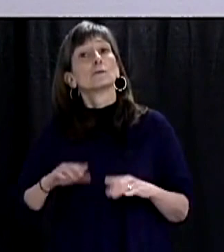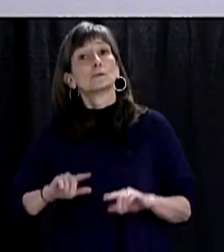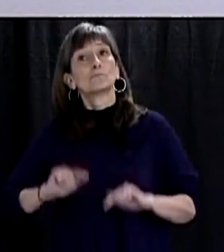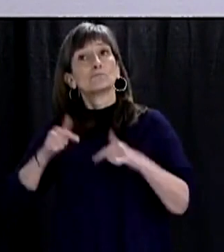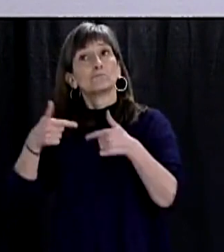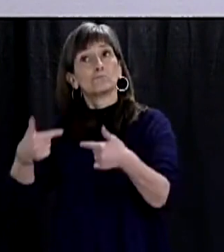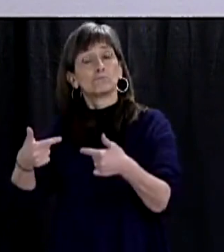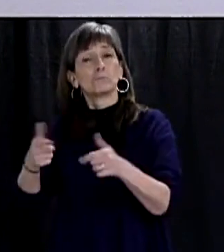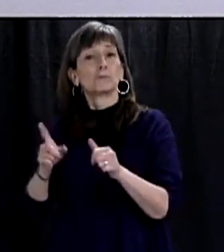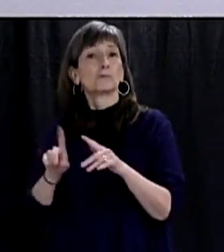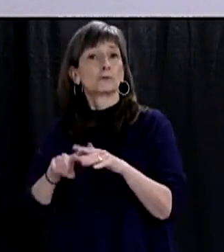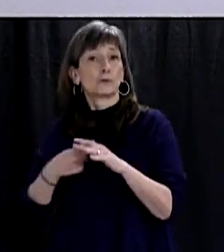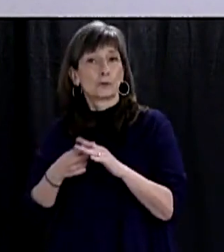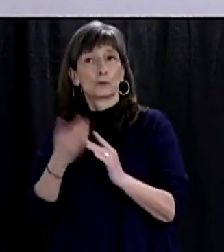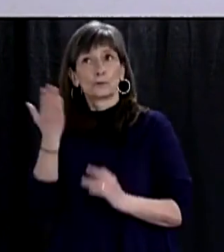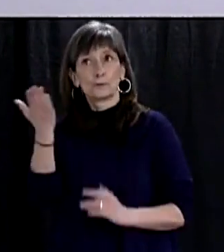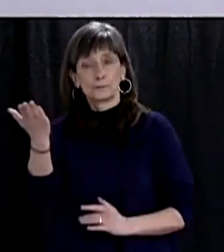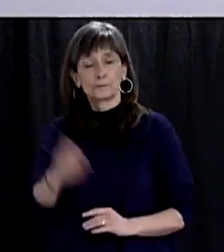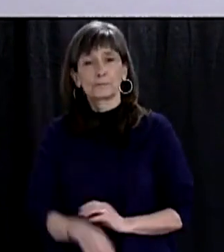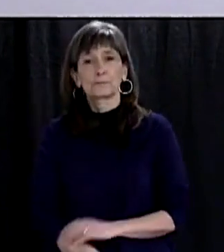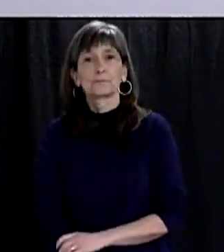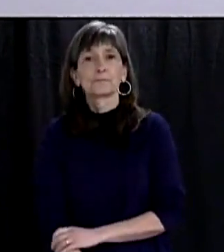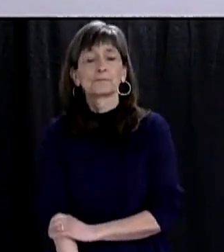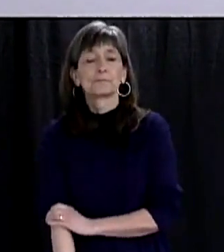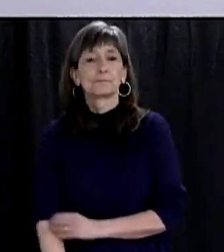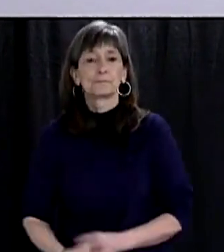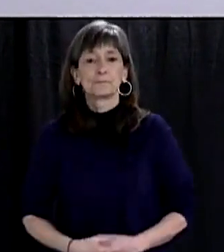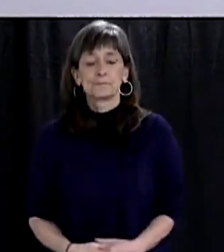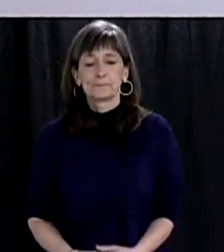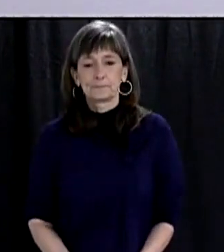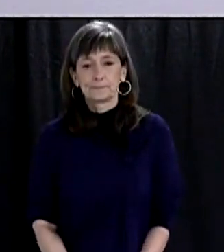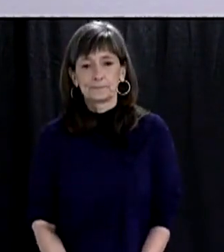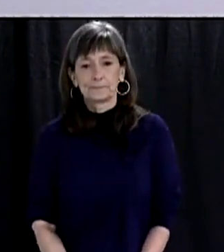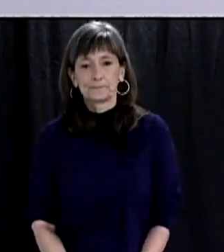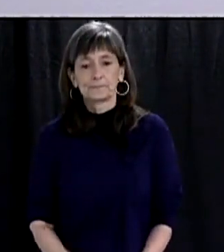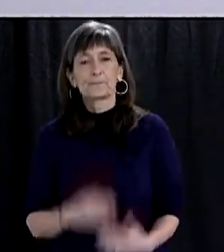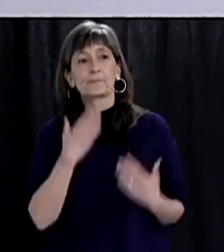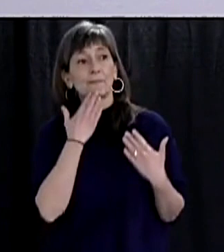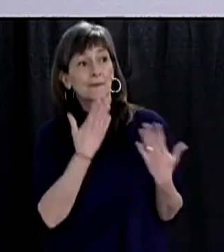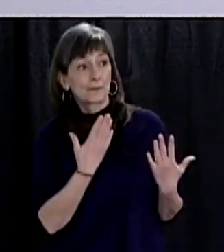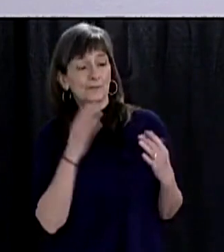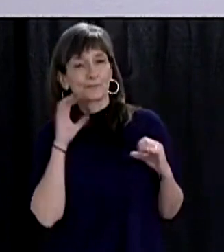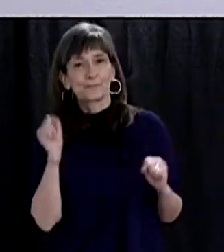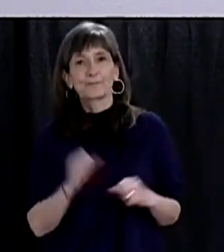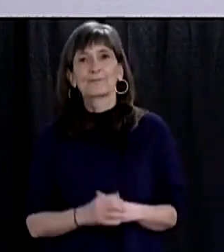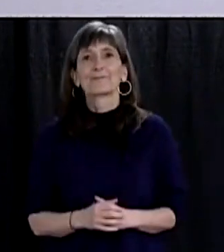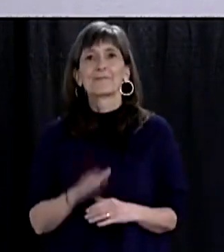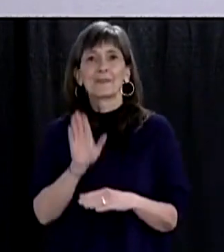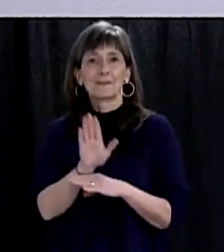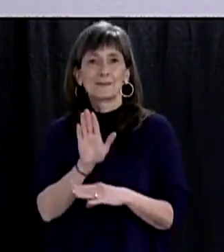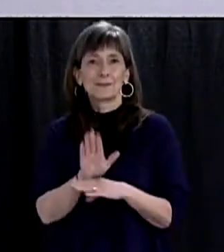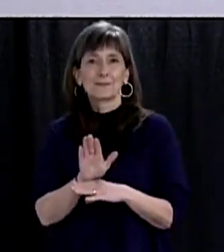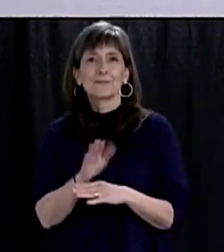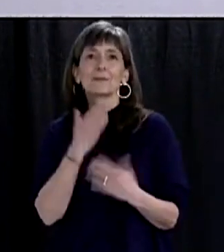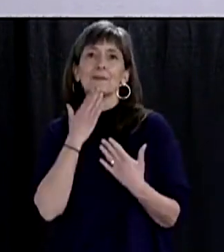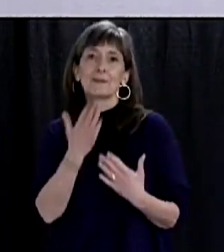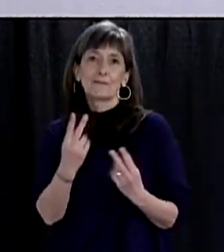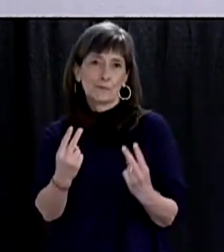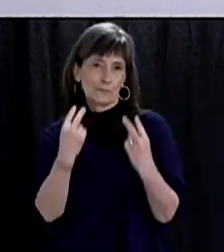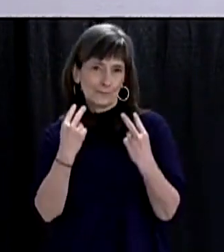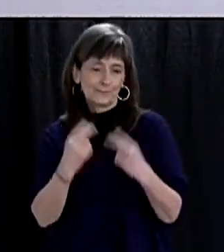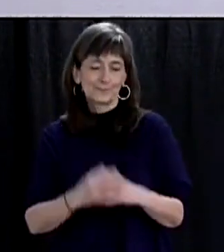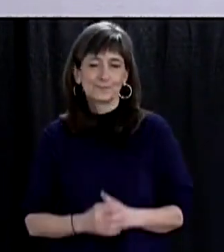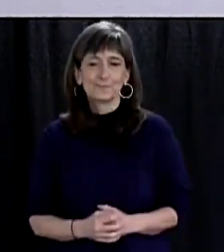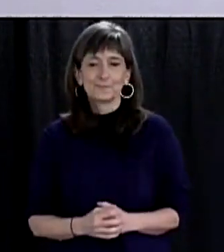started, I now turn it over to Dr. Fitzgerald. Thank you, Premier. Good afternoon, everyone. Thank you for joining